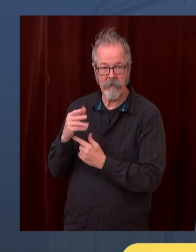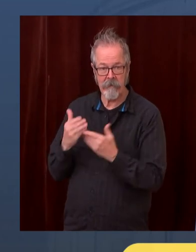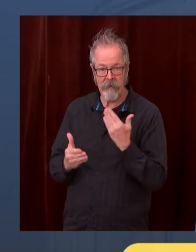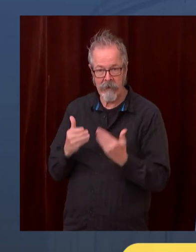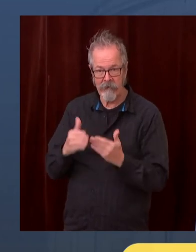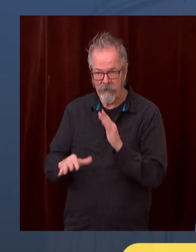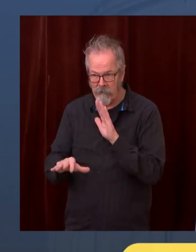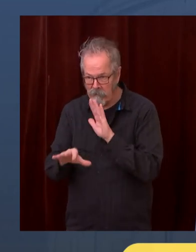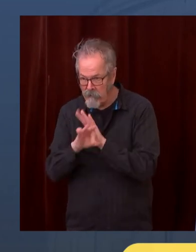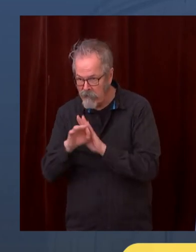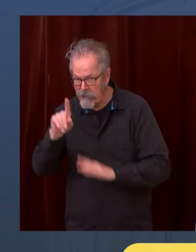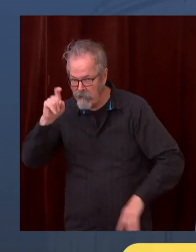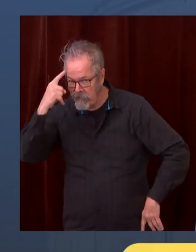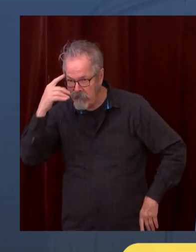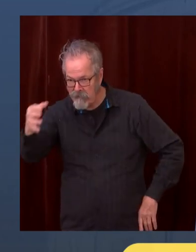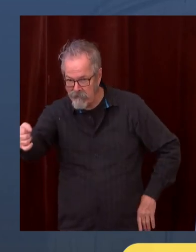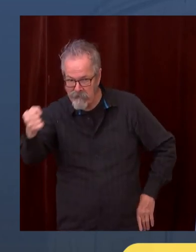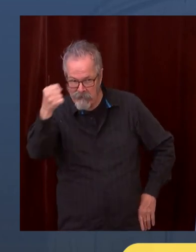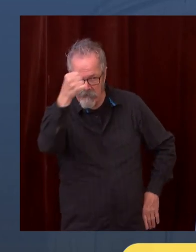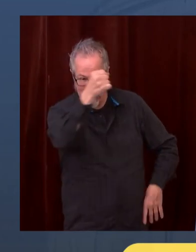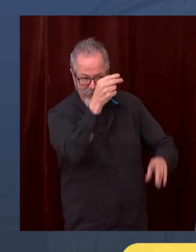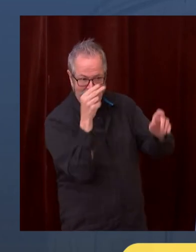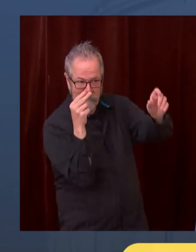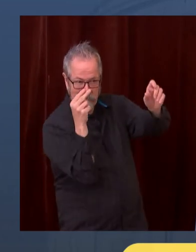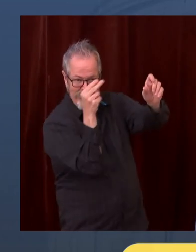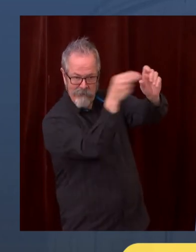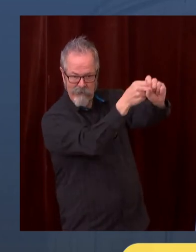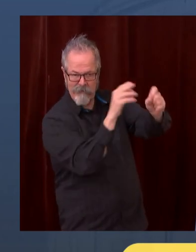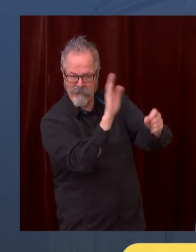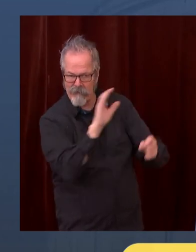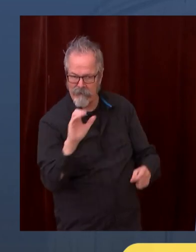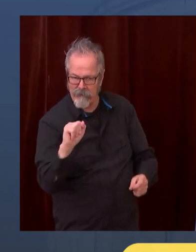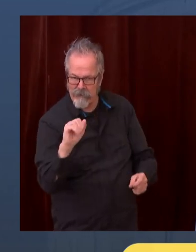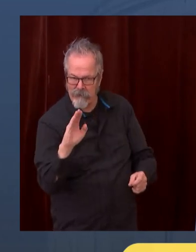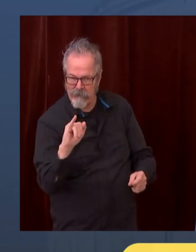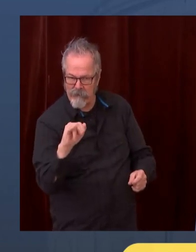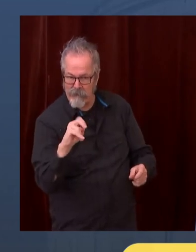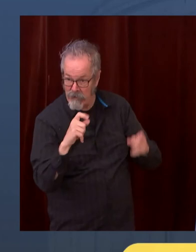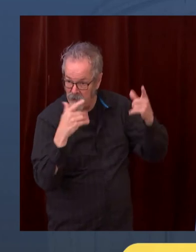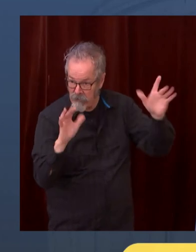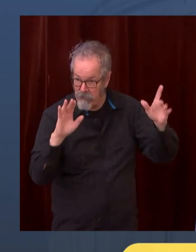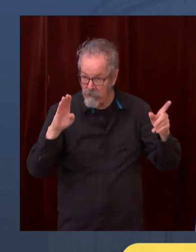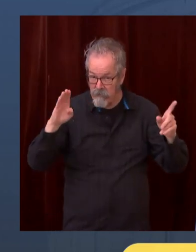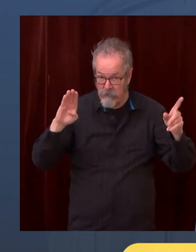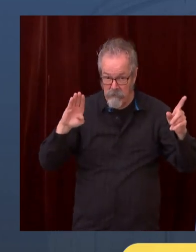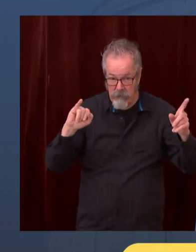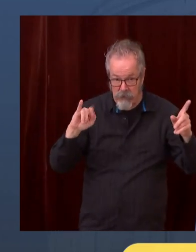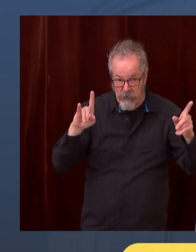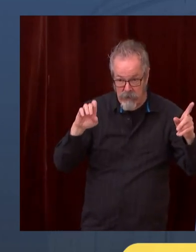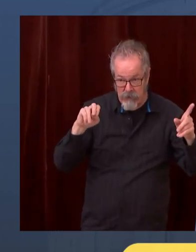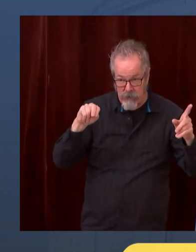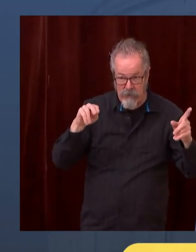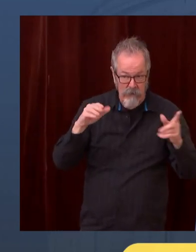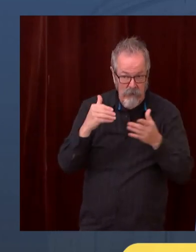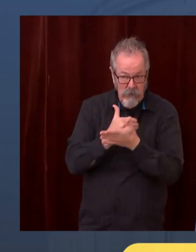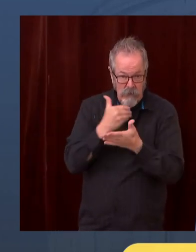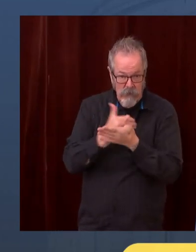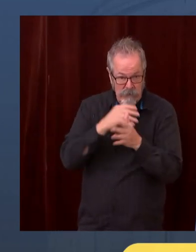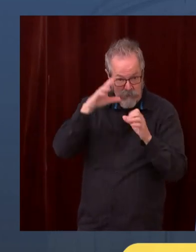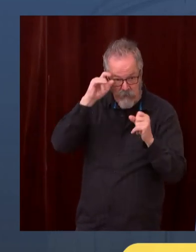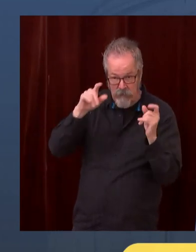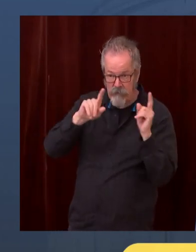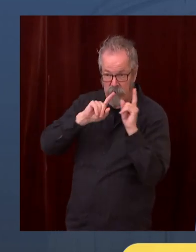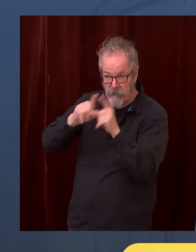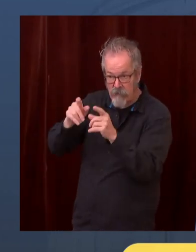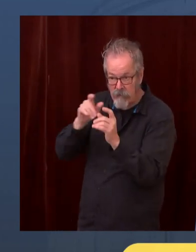transition team? Are you being vetted? And if asked to join that administration, what would be your answer? No, no, and my answer remains the